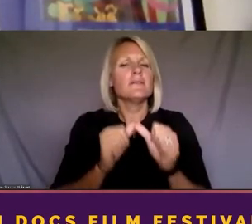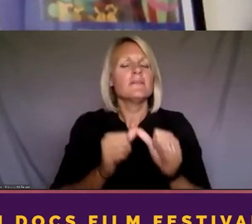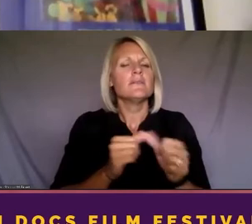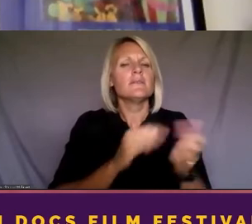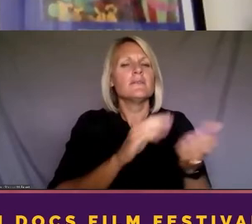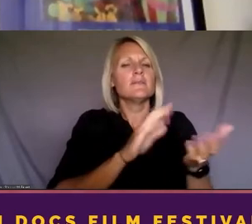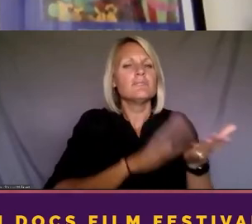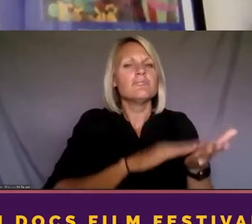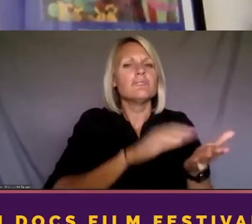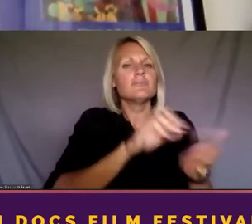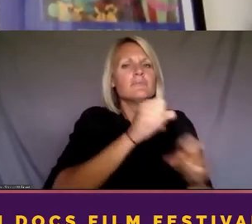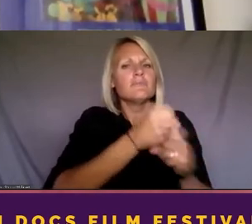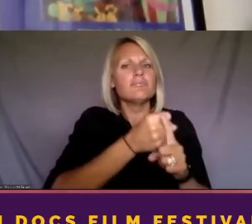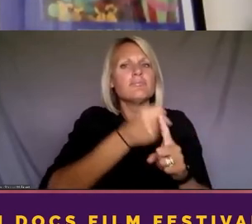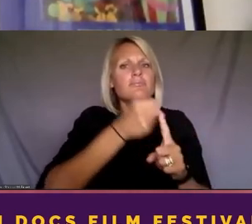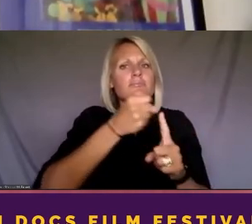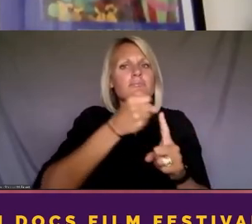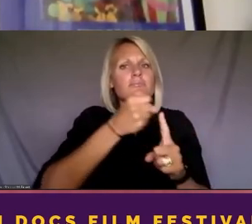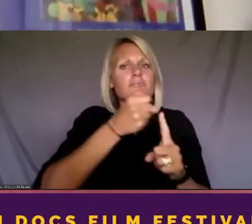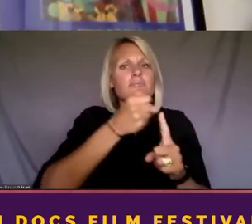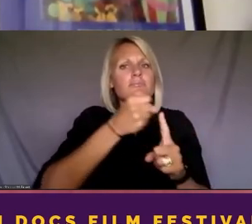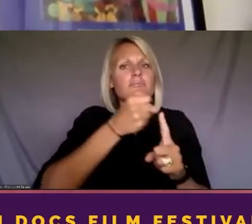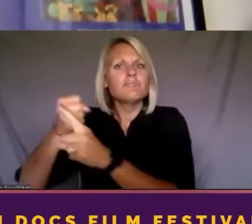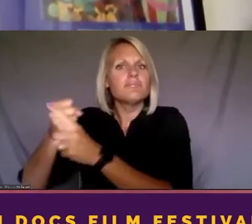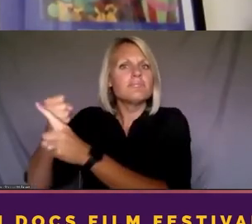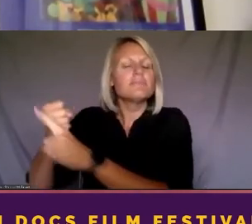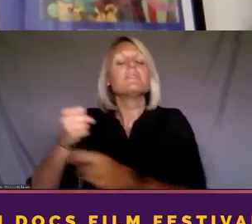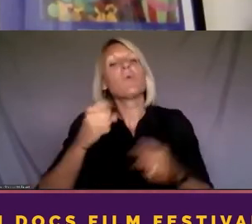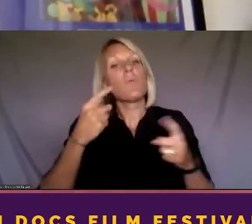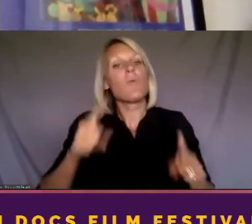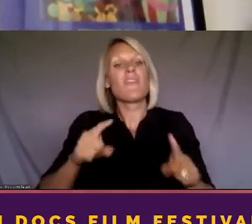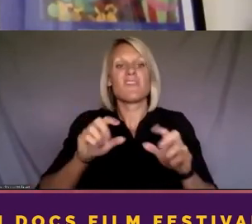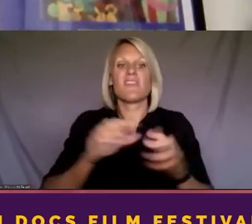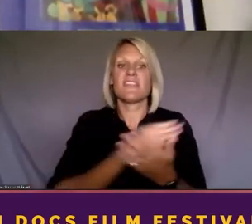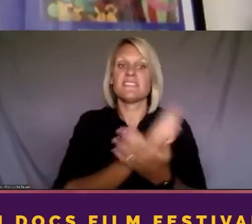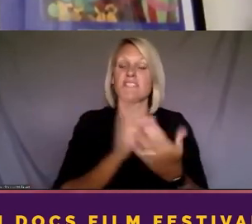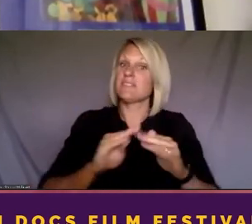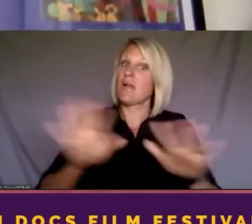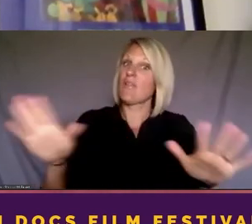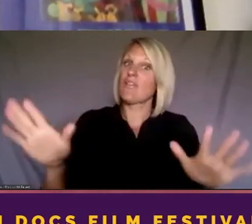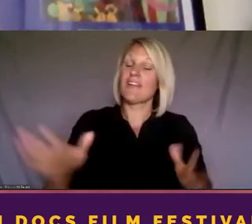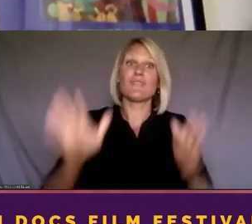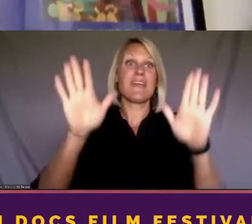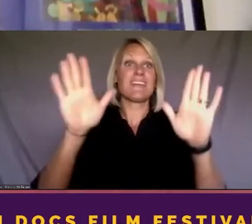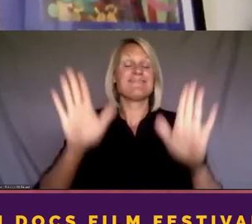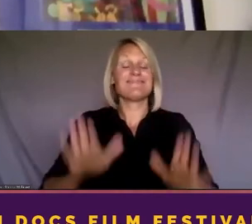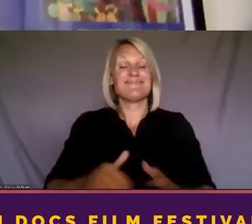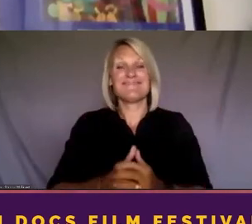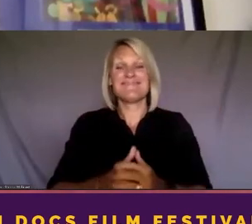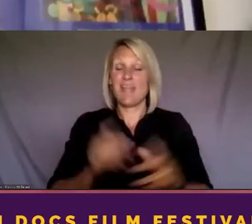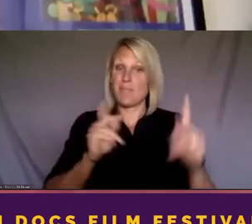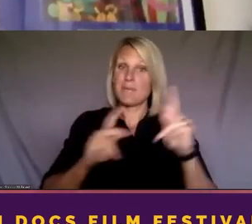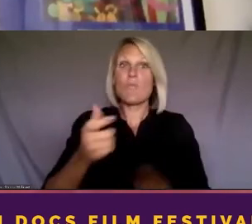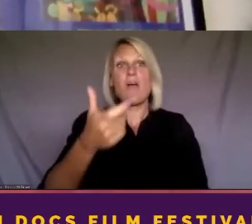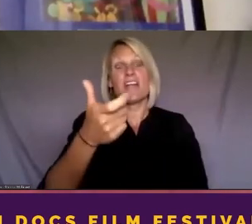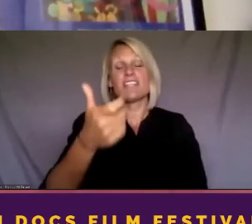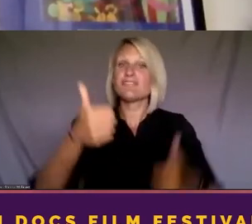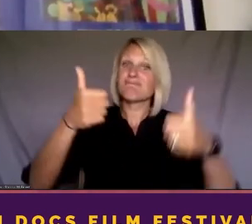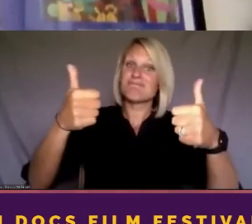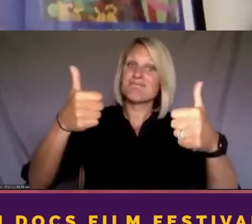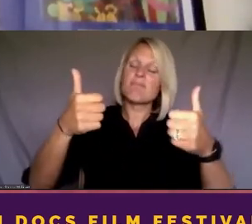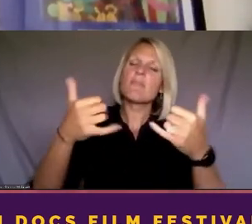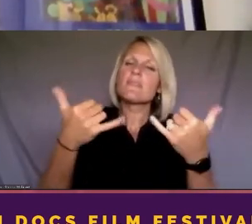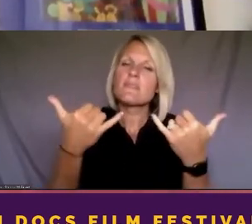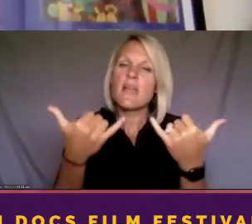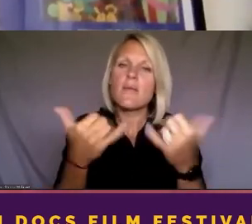end, you know, once the series is out there, okay, great. Now, how can we continue to get as many people as